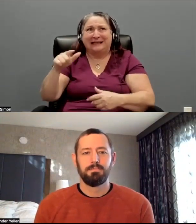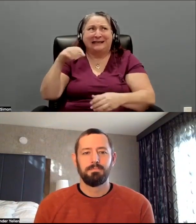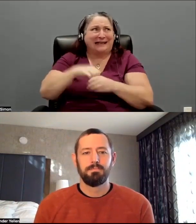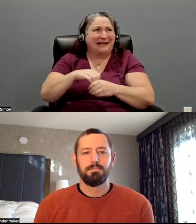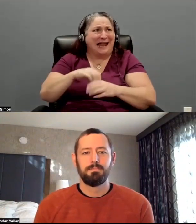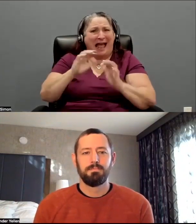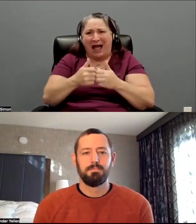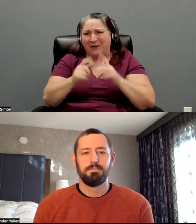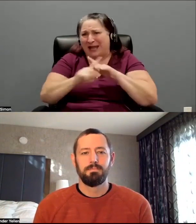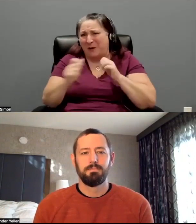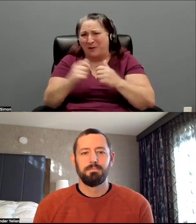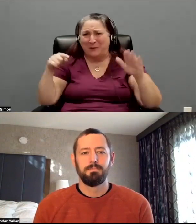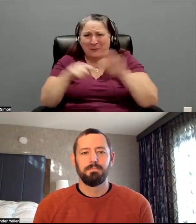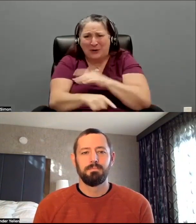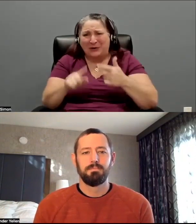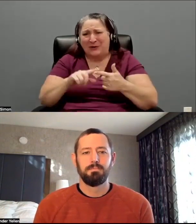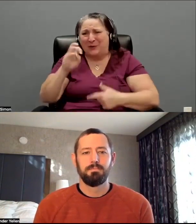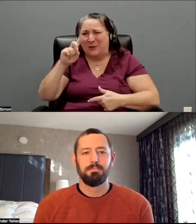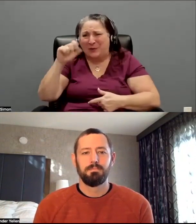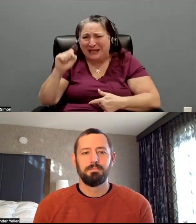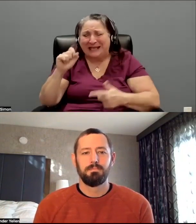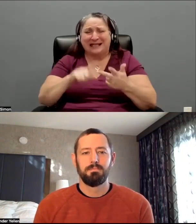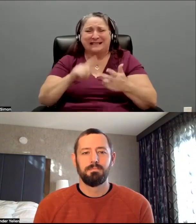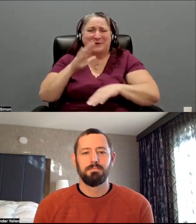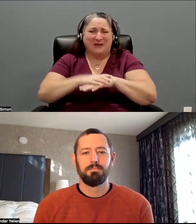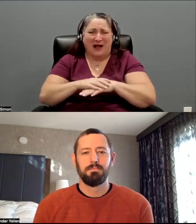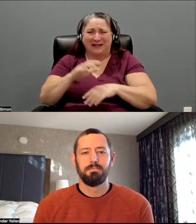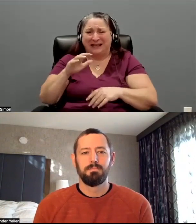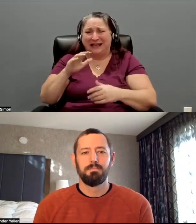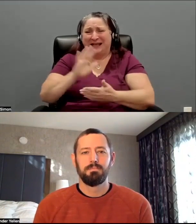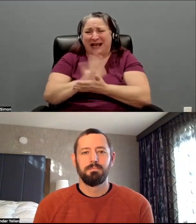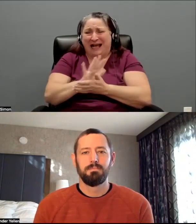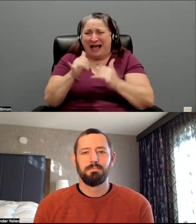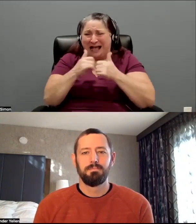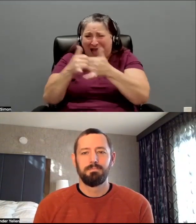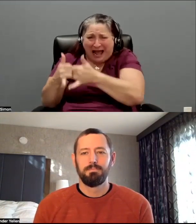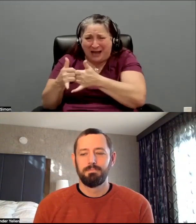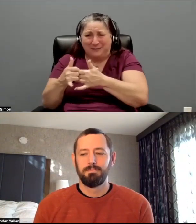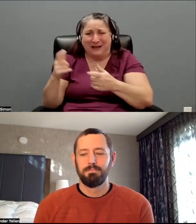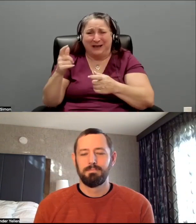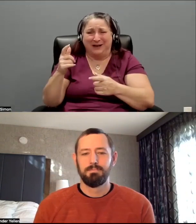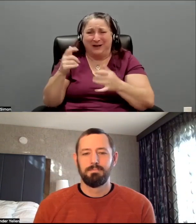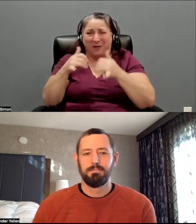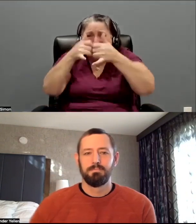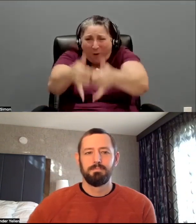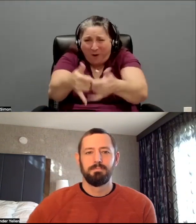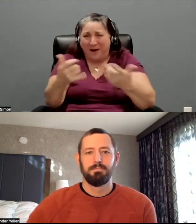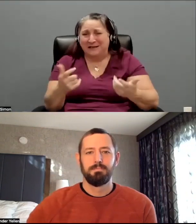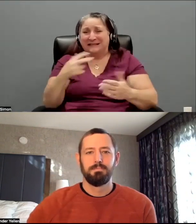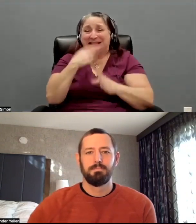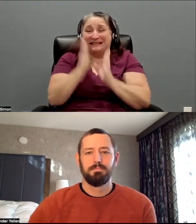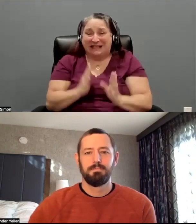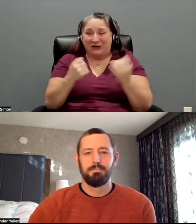weeds, the sessions. Uh, he was featured on the Academy Awards. He is an actor, singer advocate. Here is John